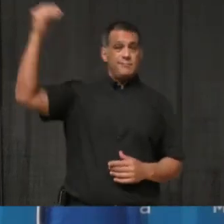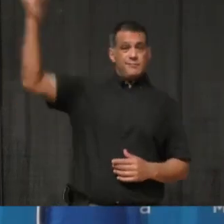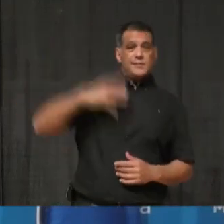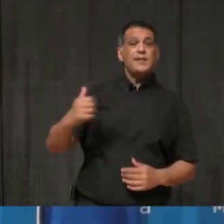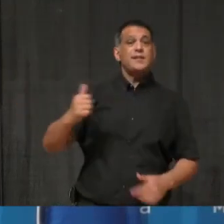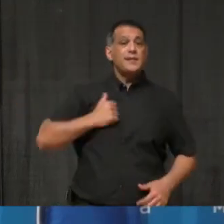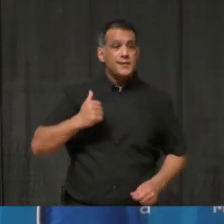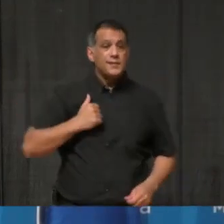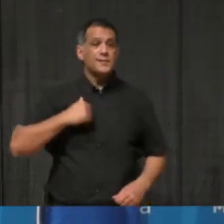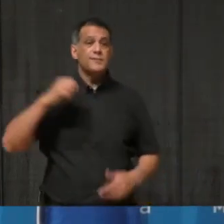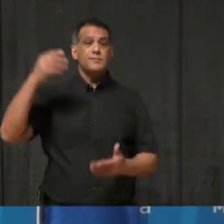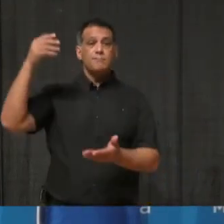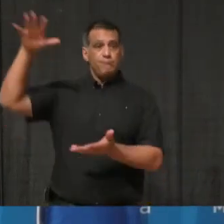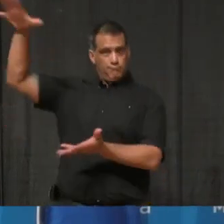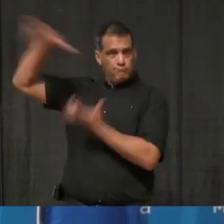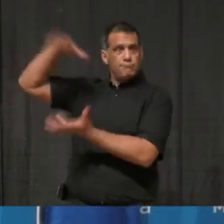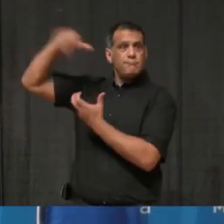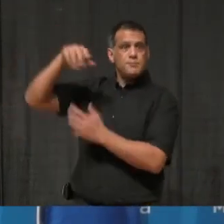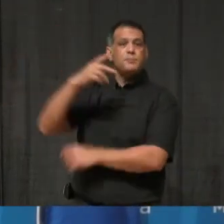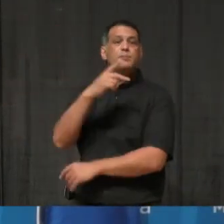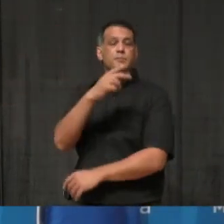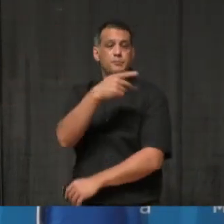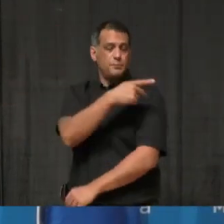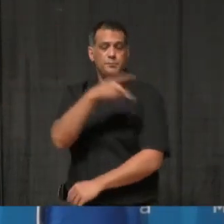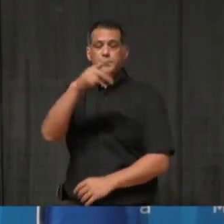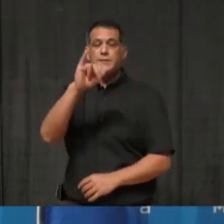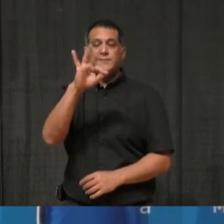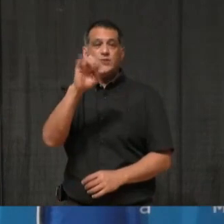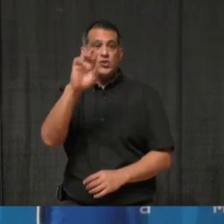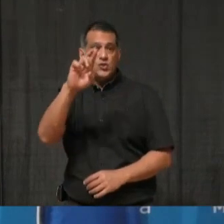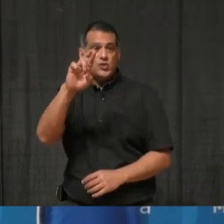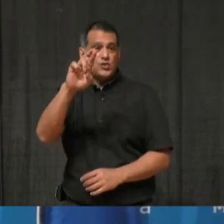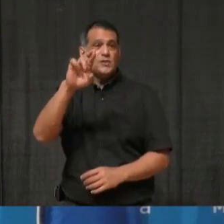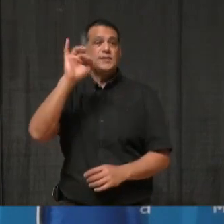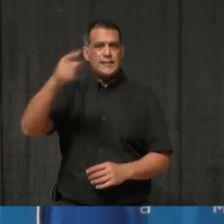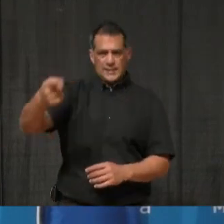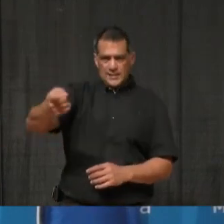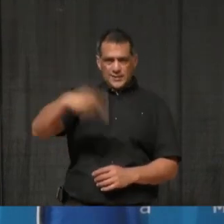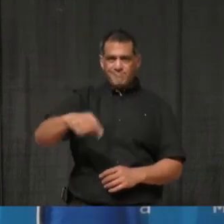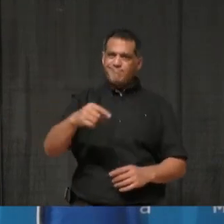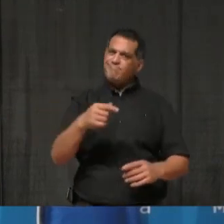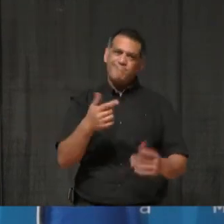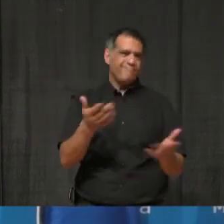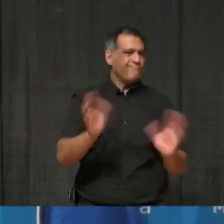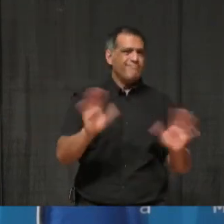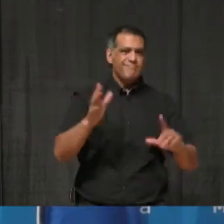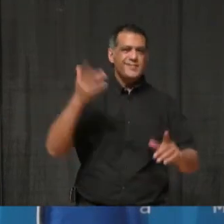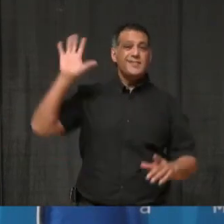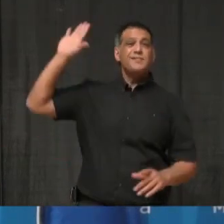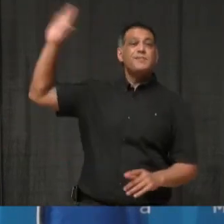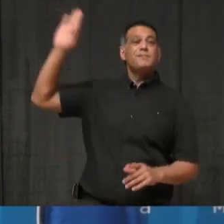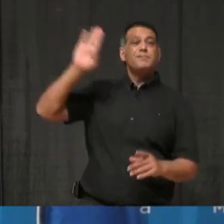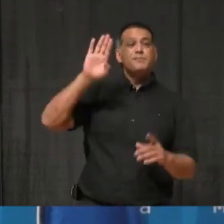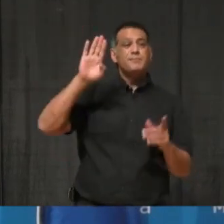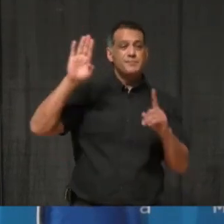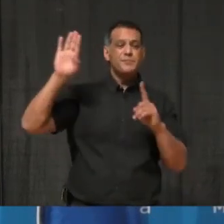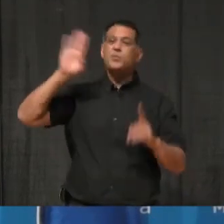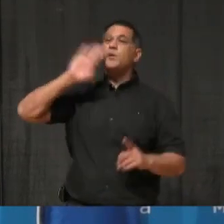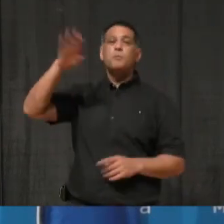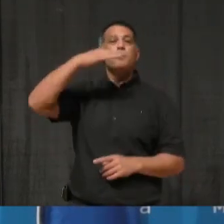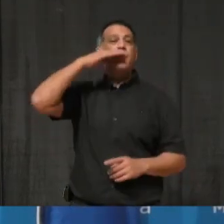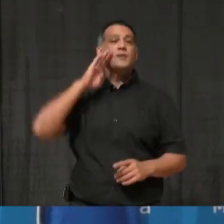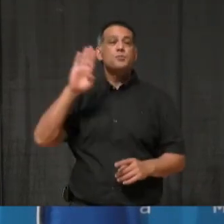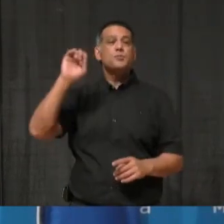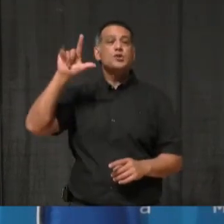receiving any Pfizer vaccine next week as the company's Belgian plant retools to expand its facilities.